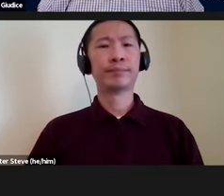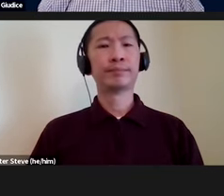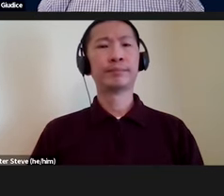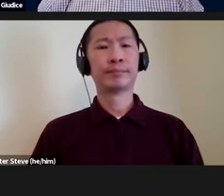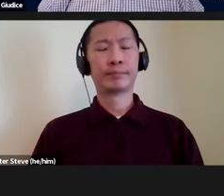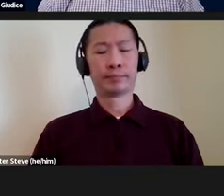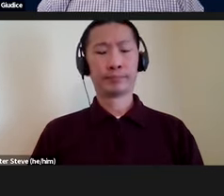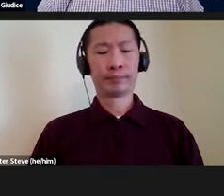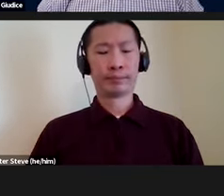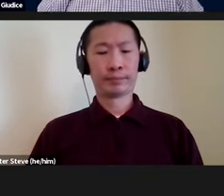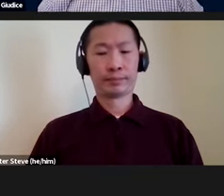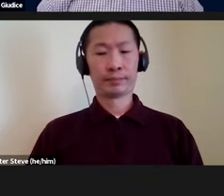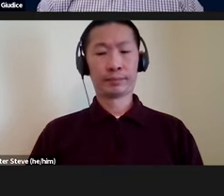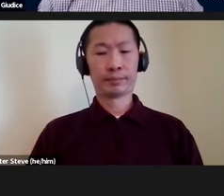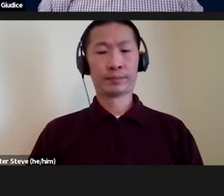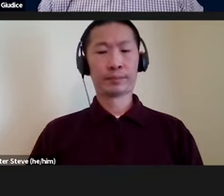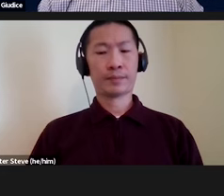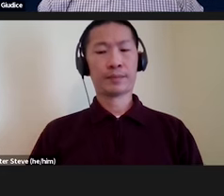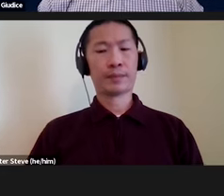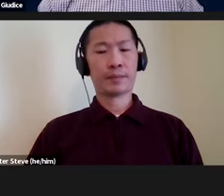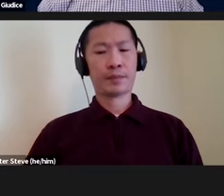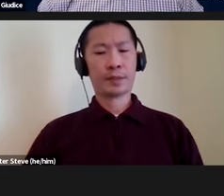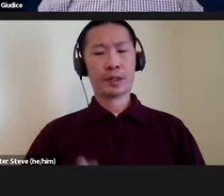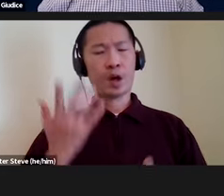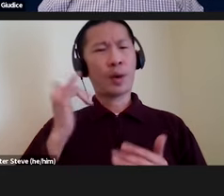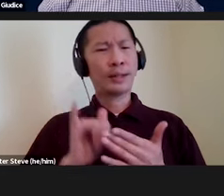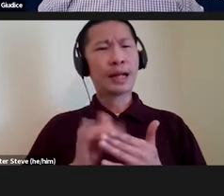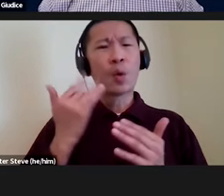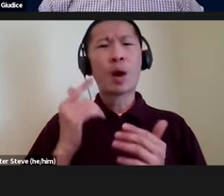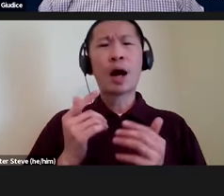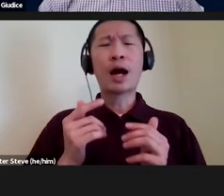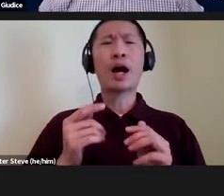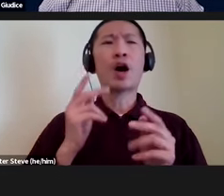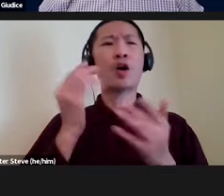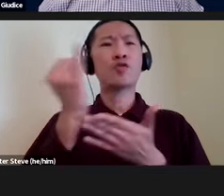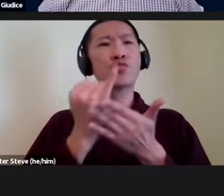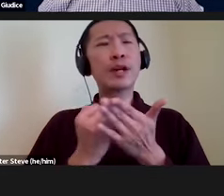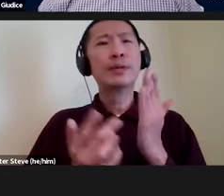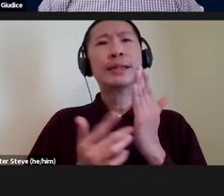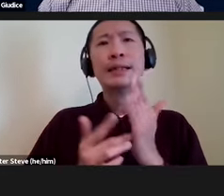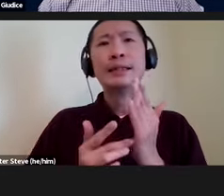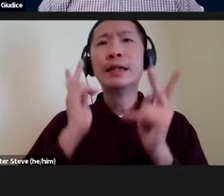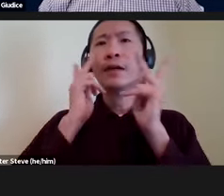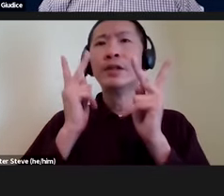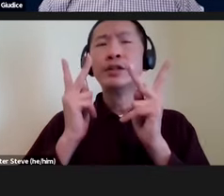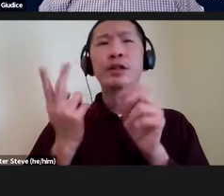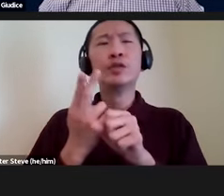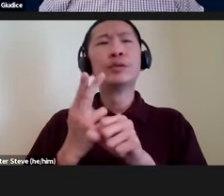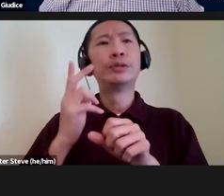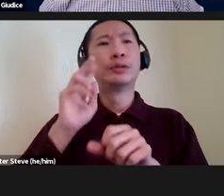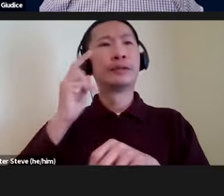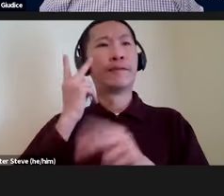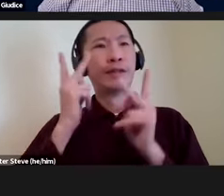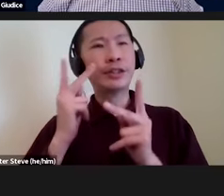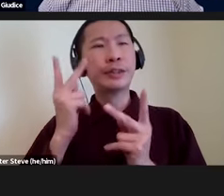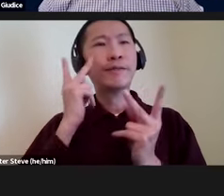So, why is that? Why are rendering techniques and user interfaces still based almost exclusively on vision and visual